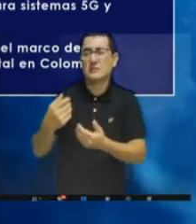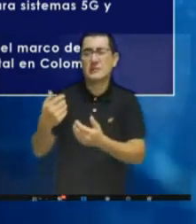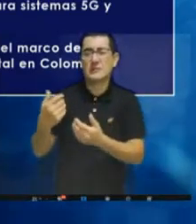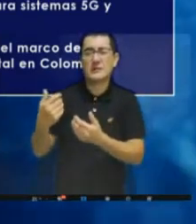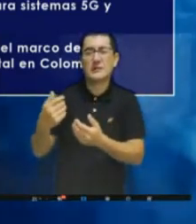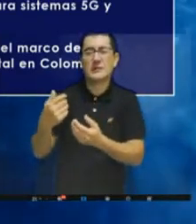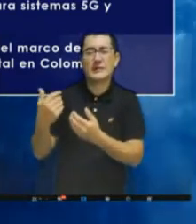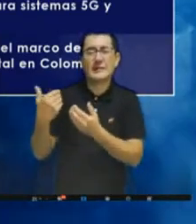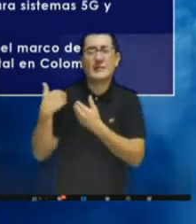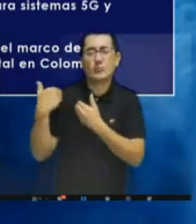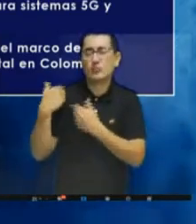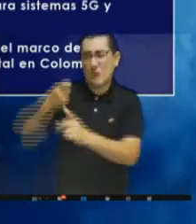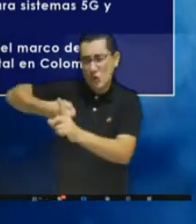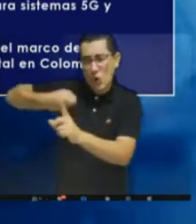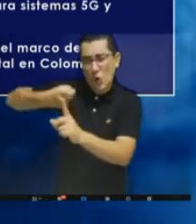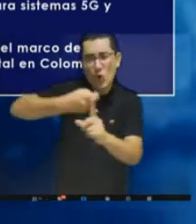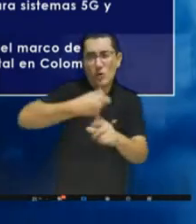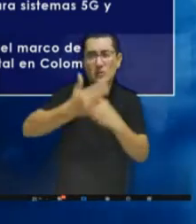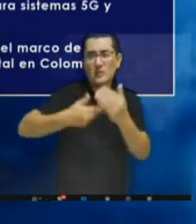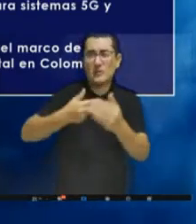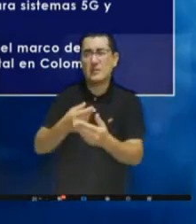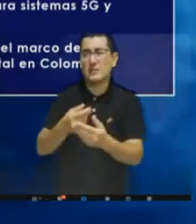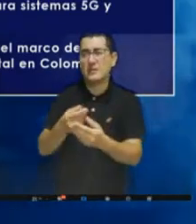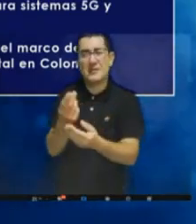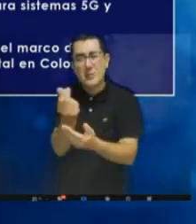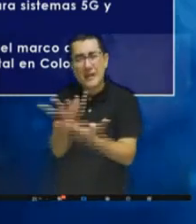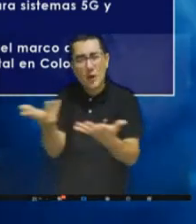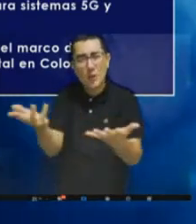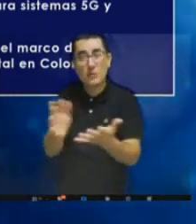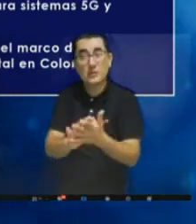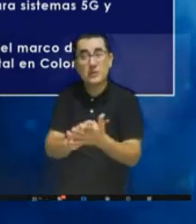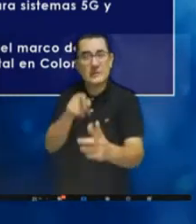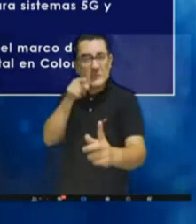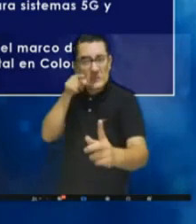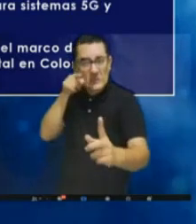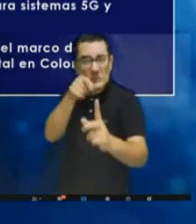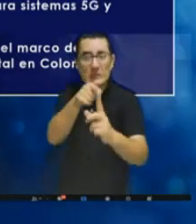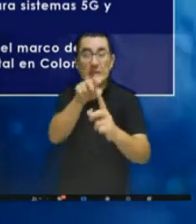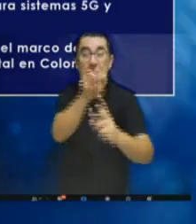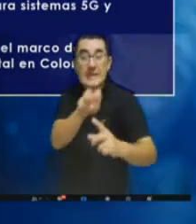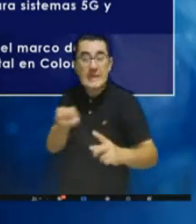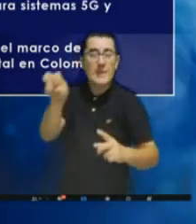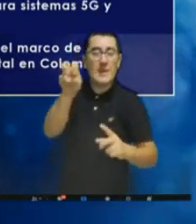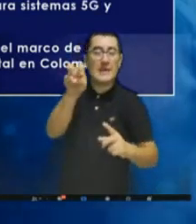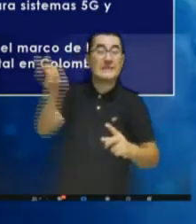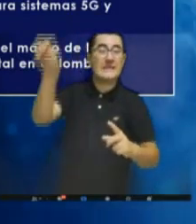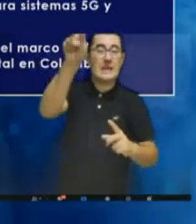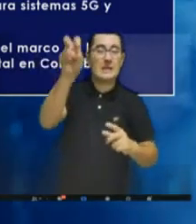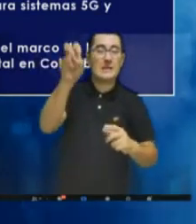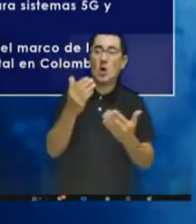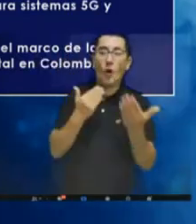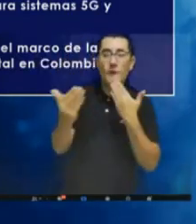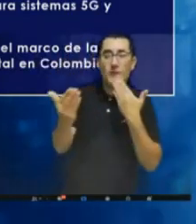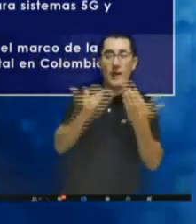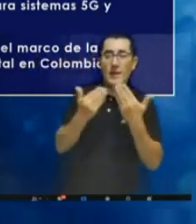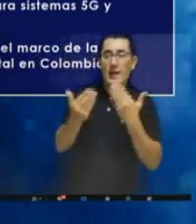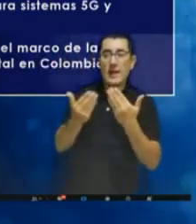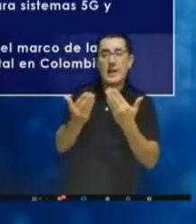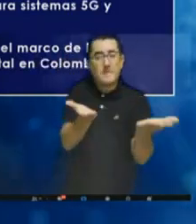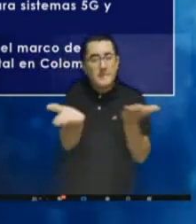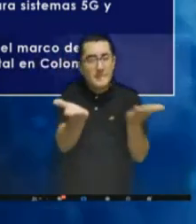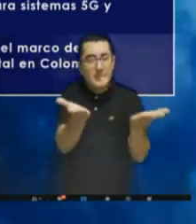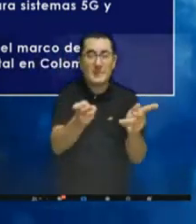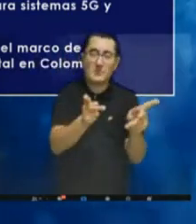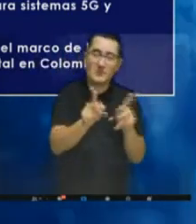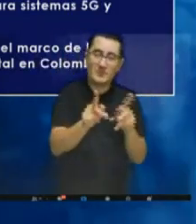this technology and reach high levels of reliability in the provision of